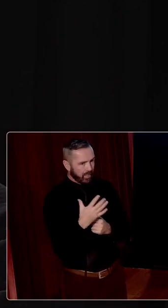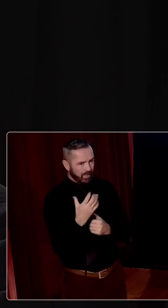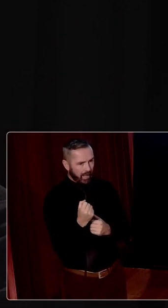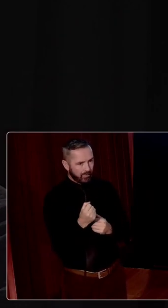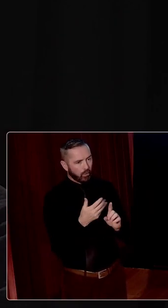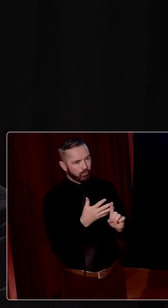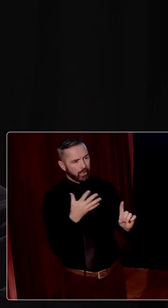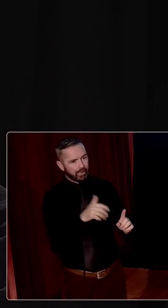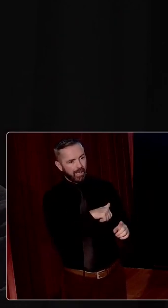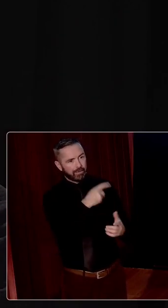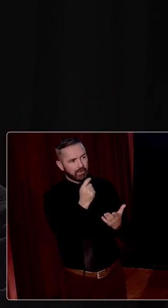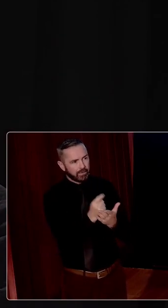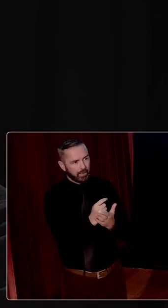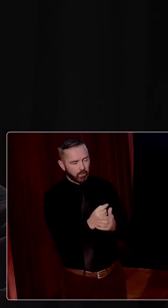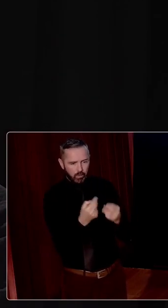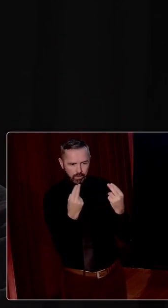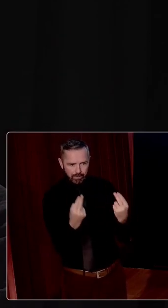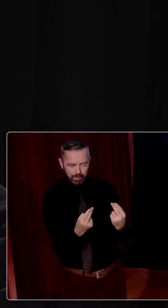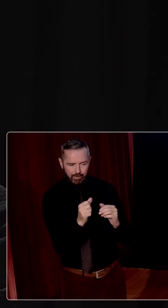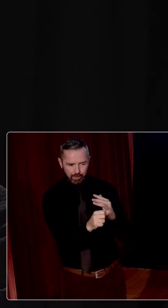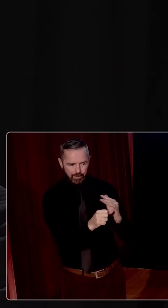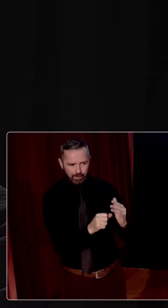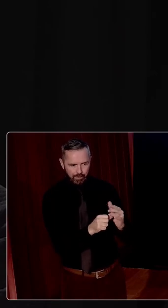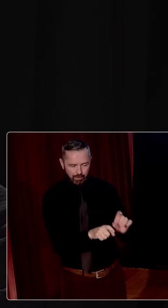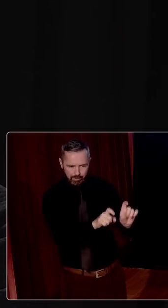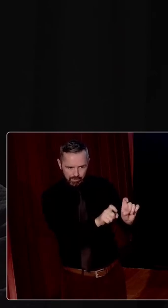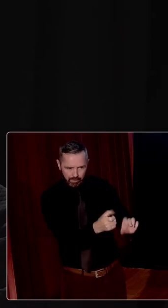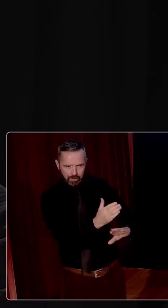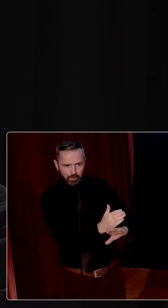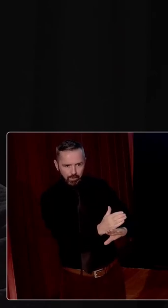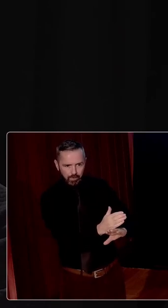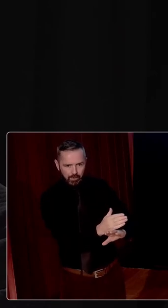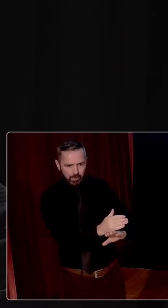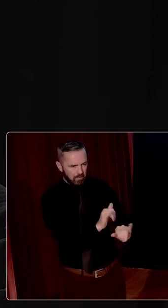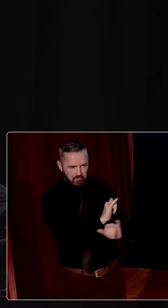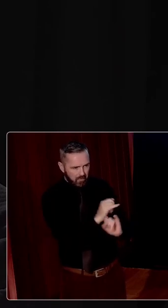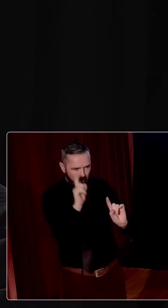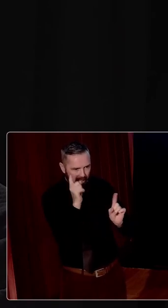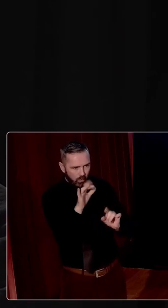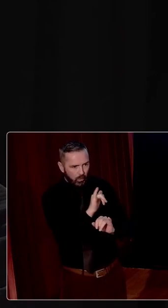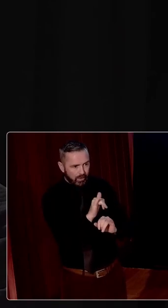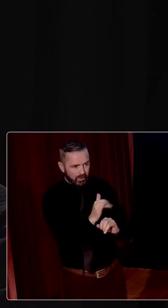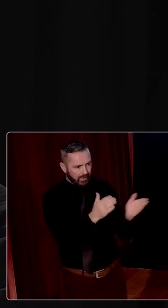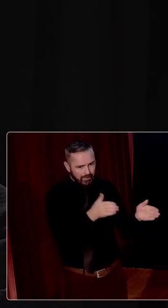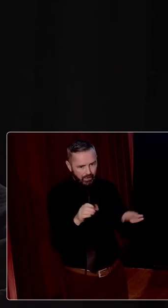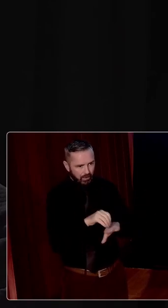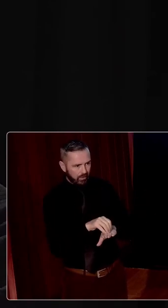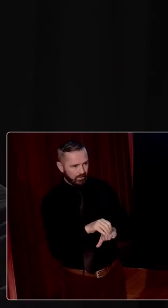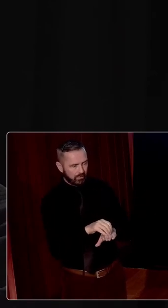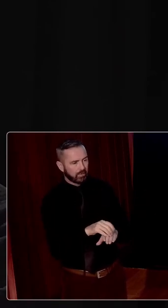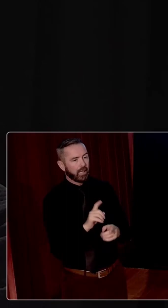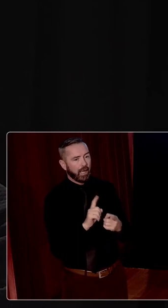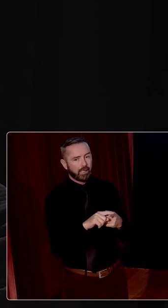recognition that you needed that skill and to build up that. And I would also I would just add to that the diplomatic core, the